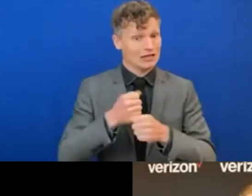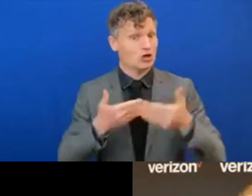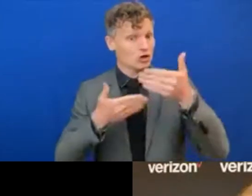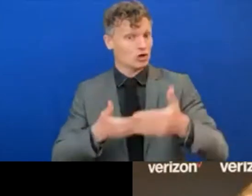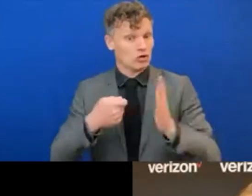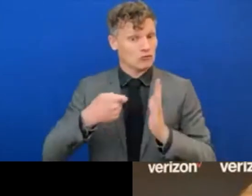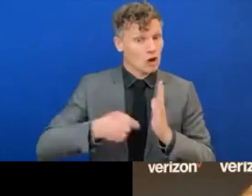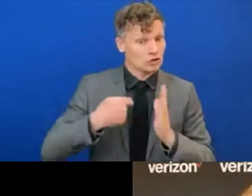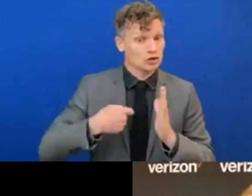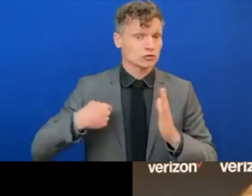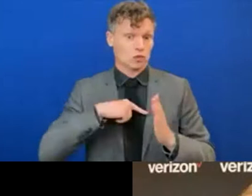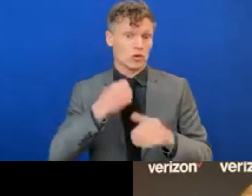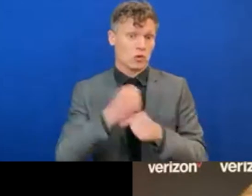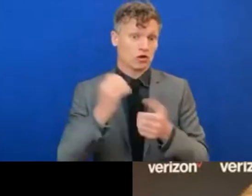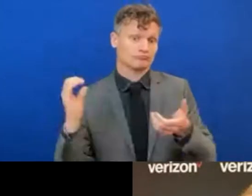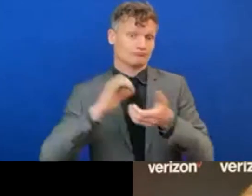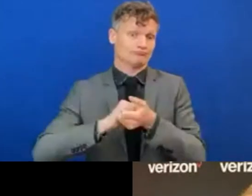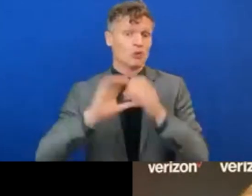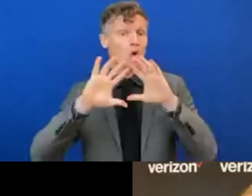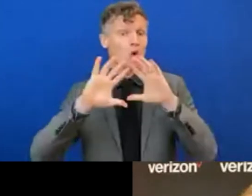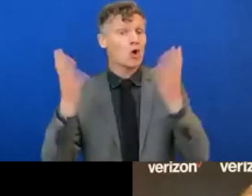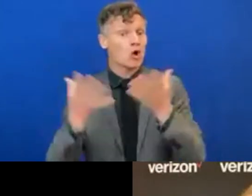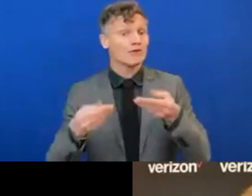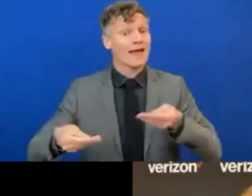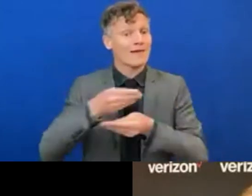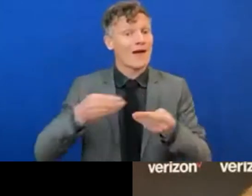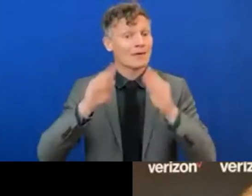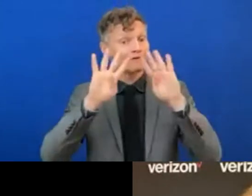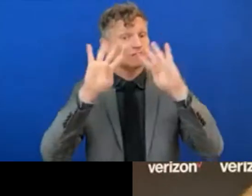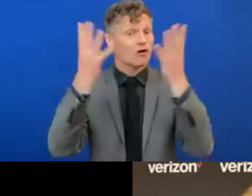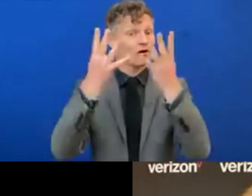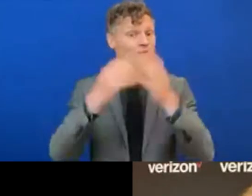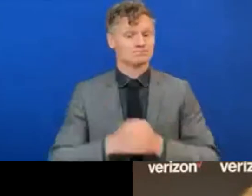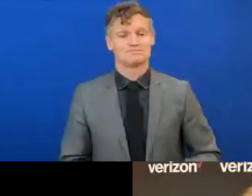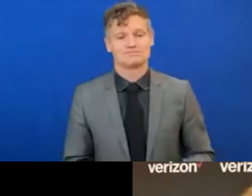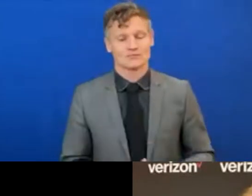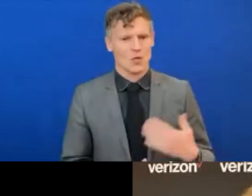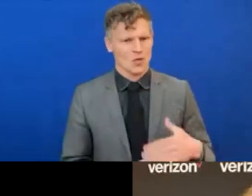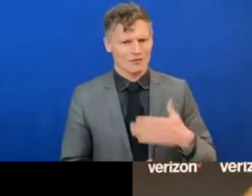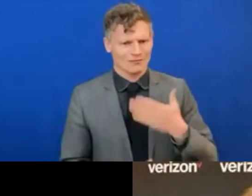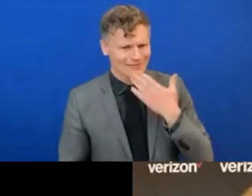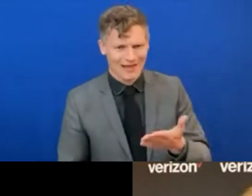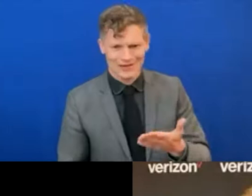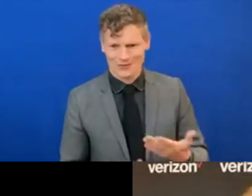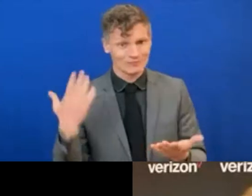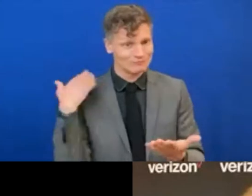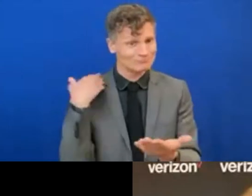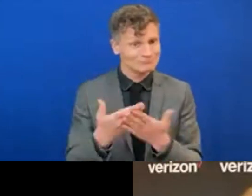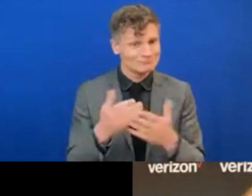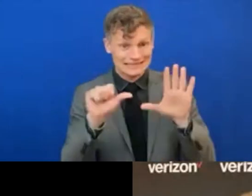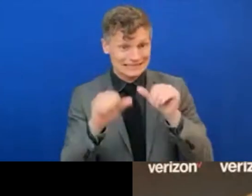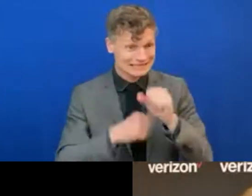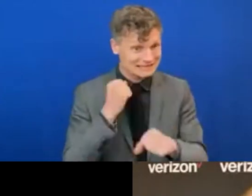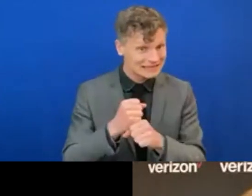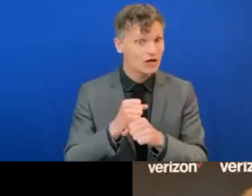Economic Forum. Thank you so much, Hans. I think in the six years since the goals were adopted, the consciousness of the importance of